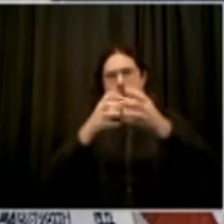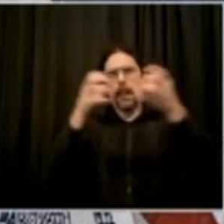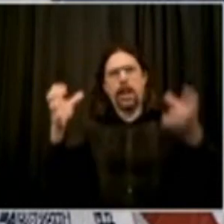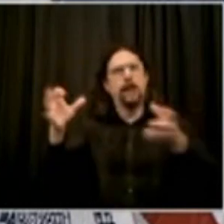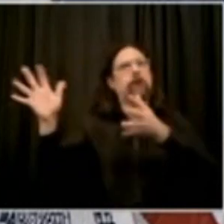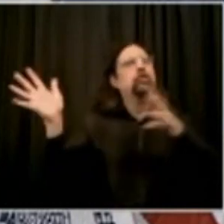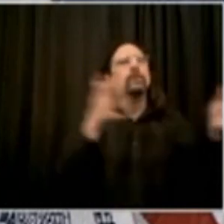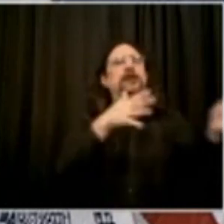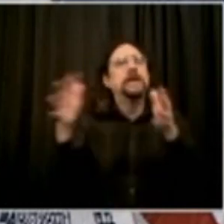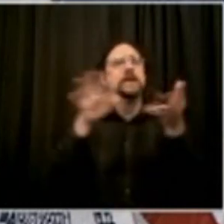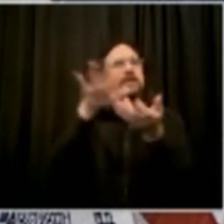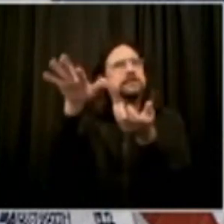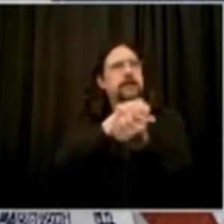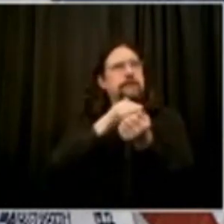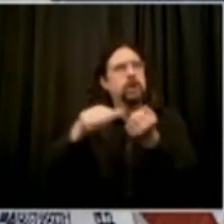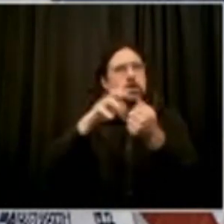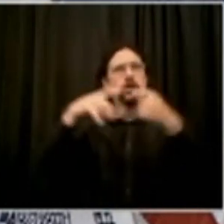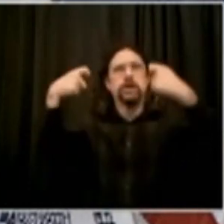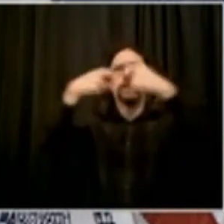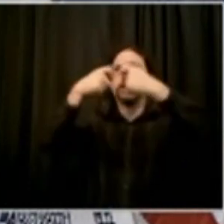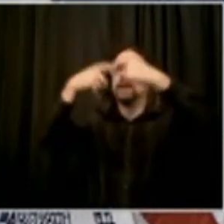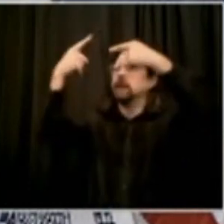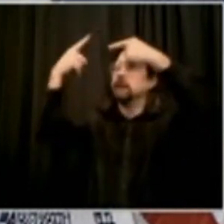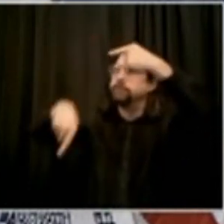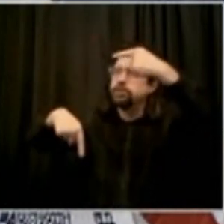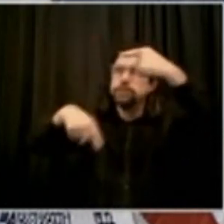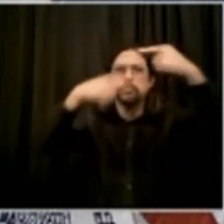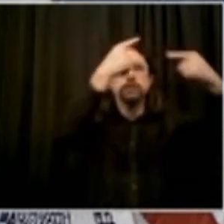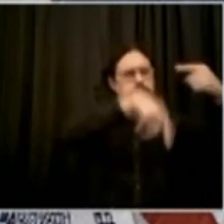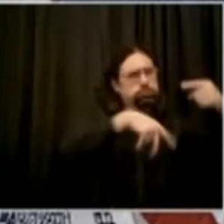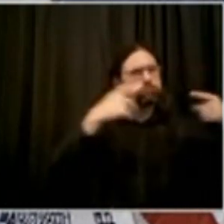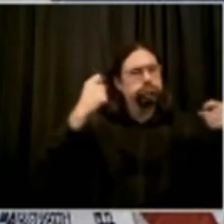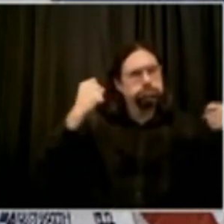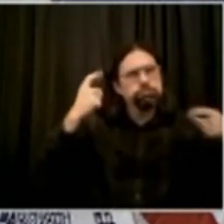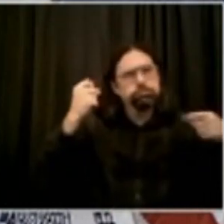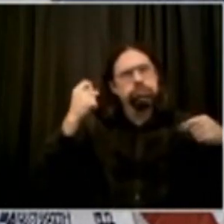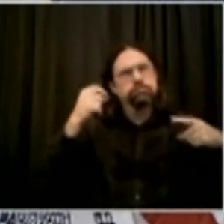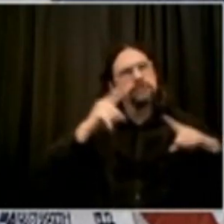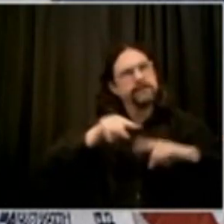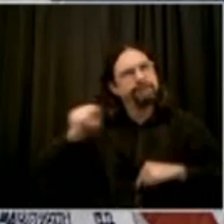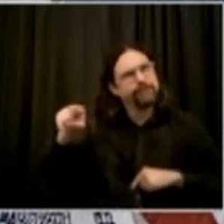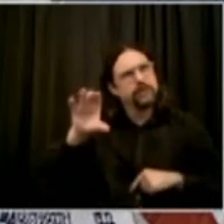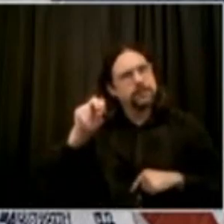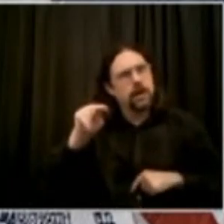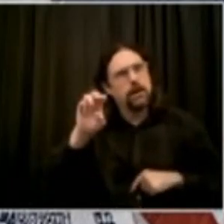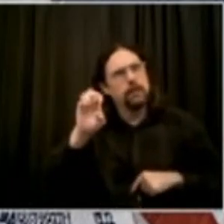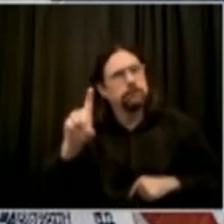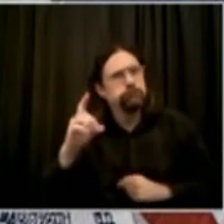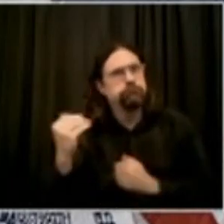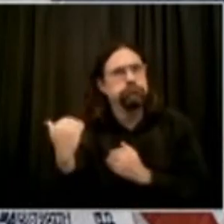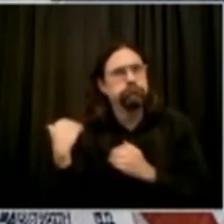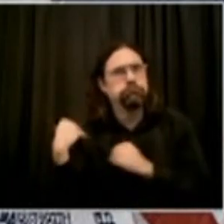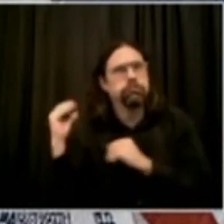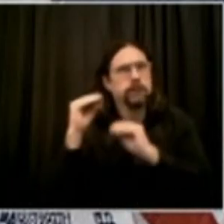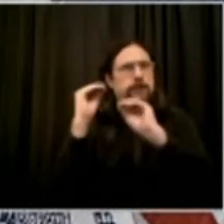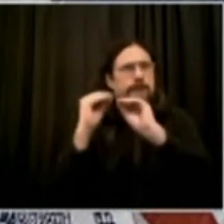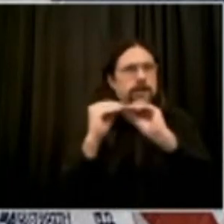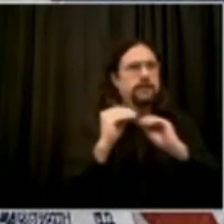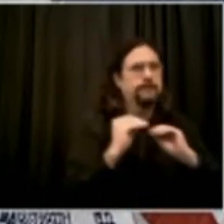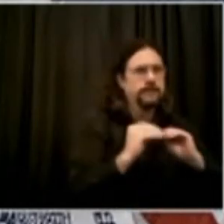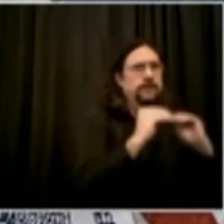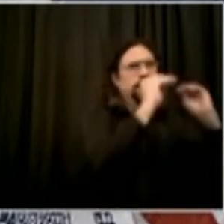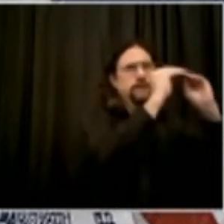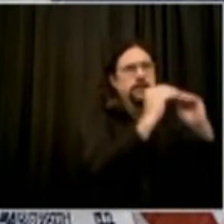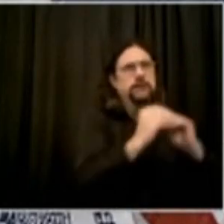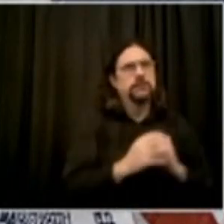emergency. And then that would help us to activate FEMA support and funding. Now, some people have reached out to me and said, could FEMA come in? FEMA is not in a position to come